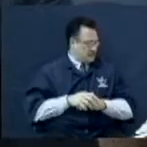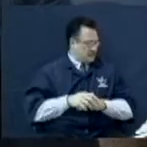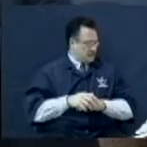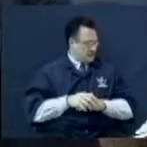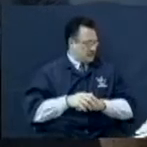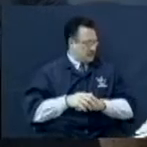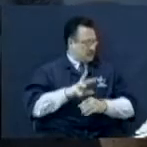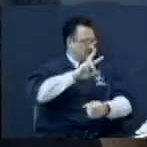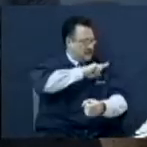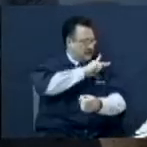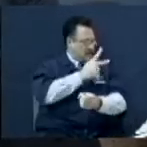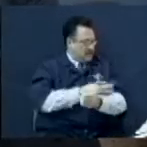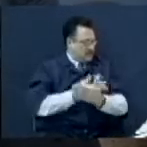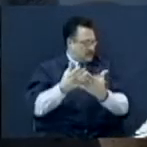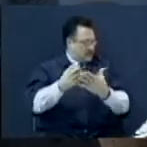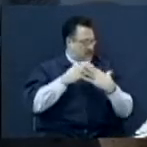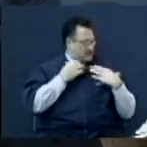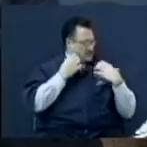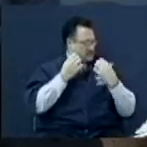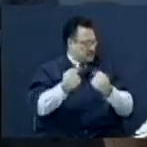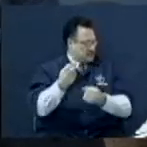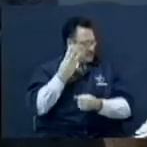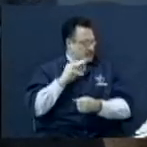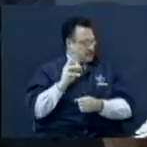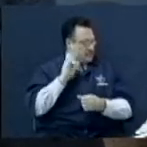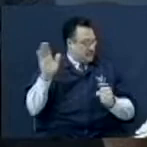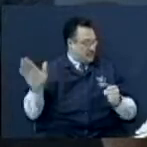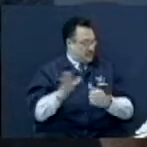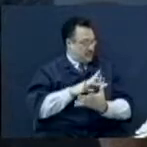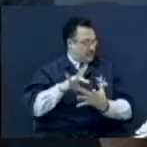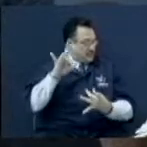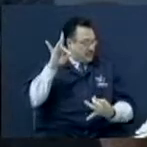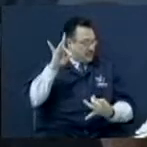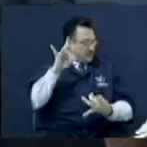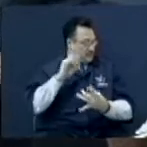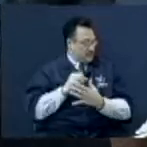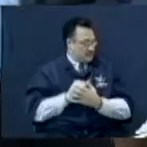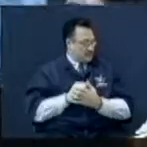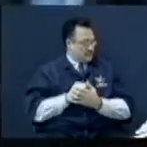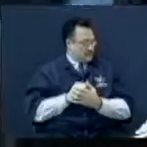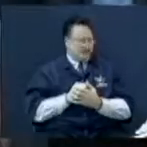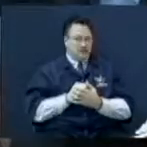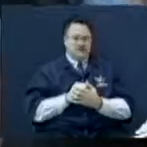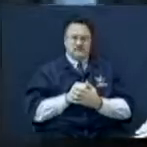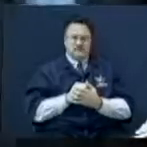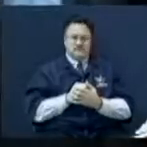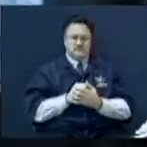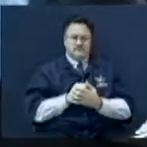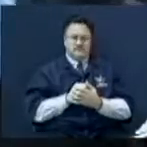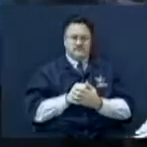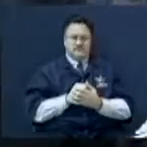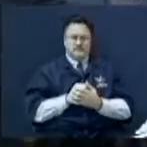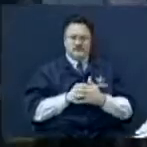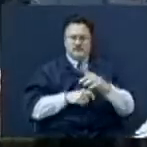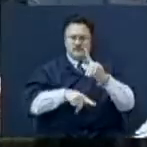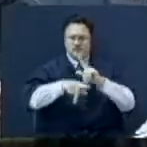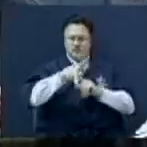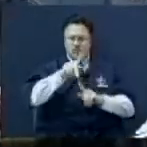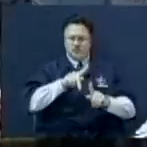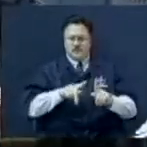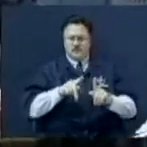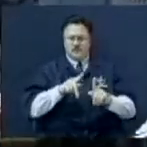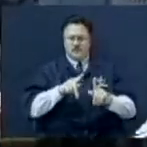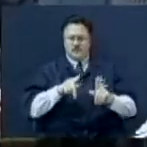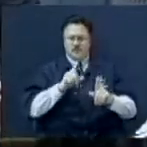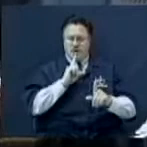the power that strengthened him. But he being full of the Holy Ghost. Listen to How many of you Christians are full of the